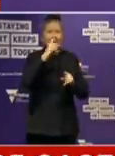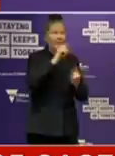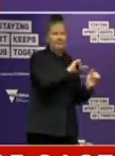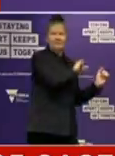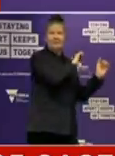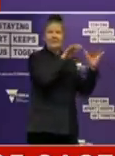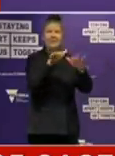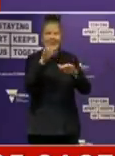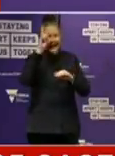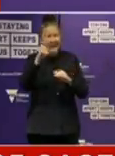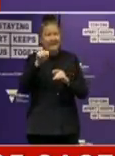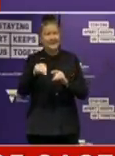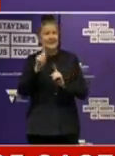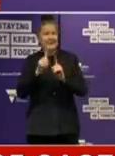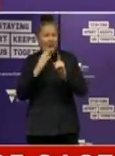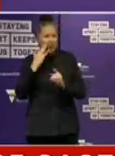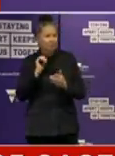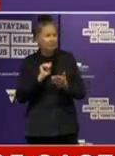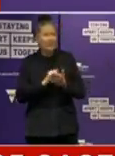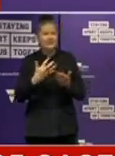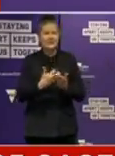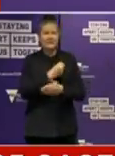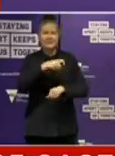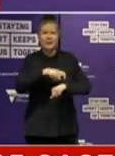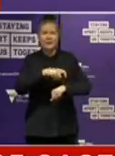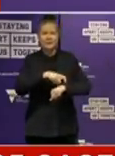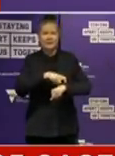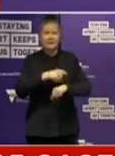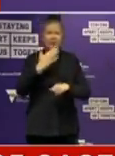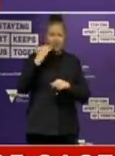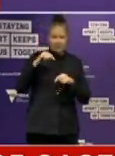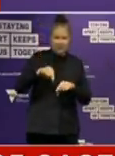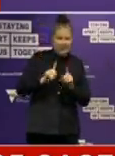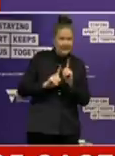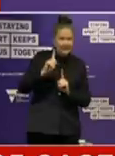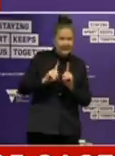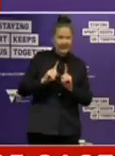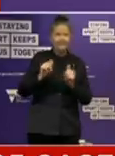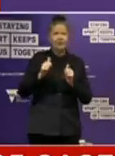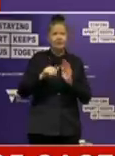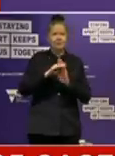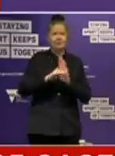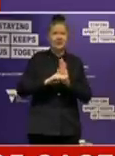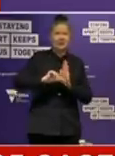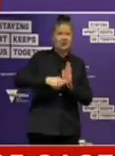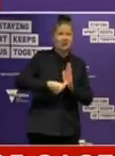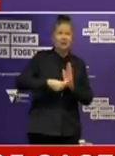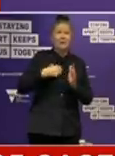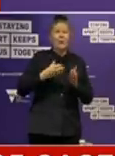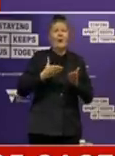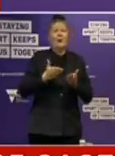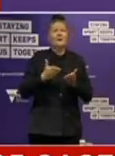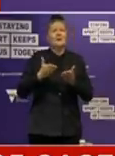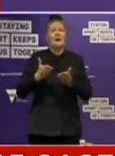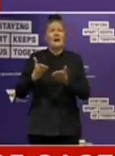the City once it's safe to do so, and once the City is out of restrictions in obviously a much greater way than it is now.